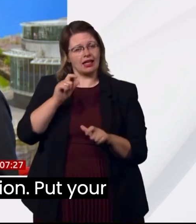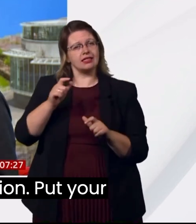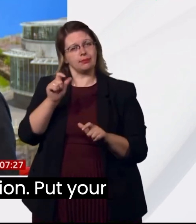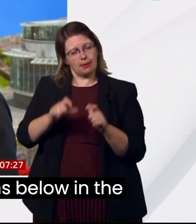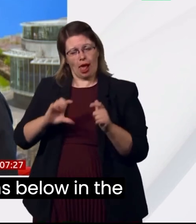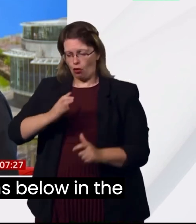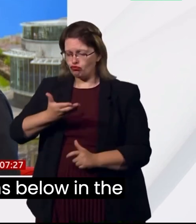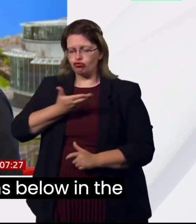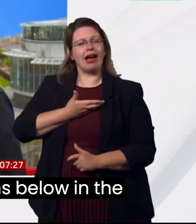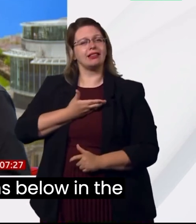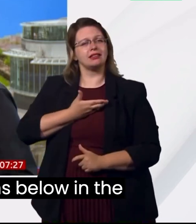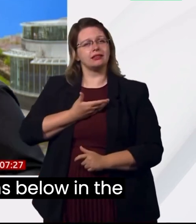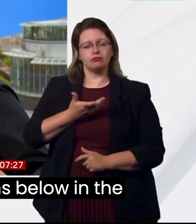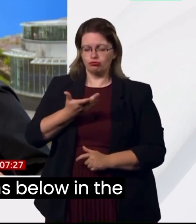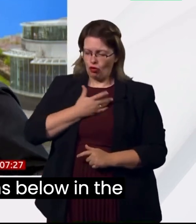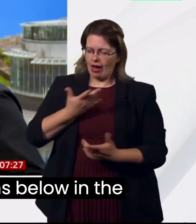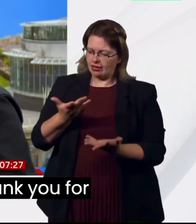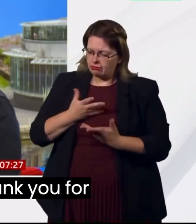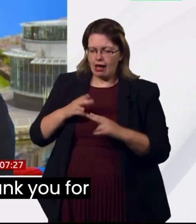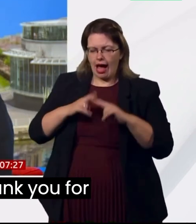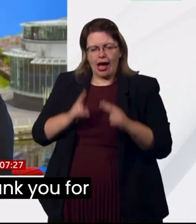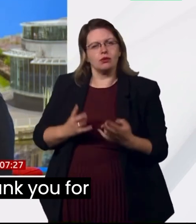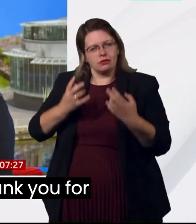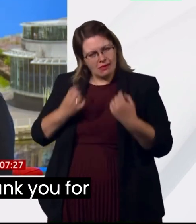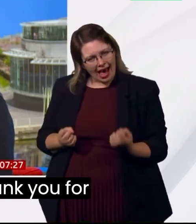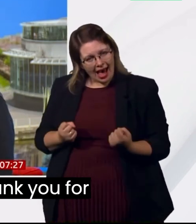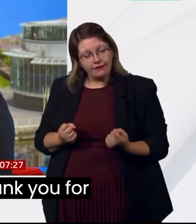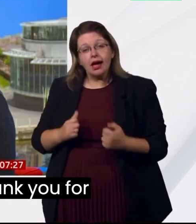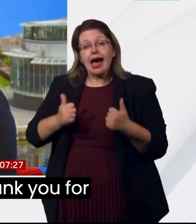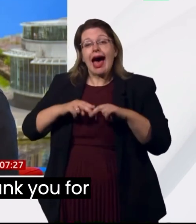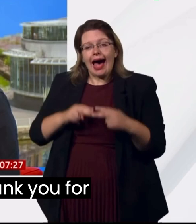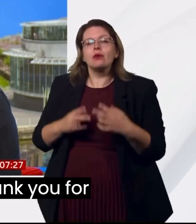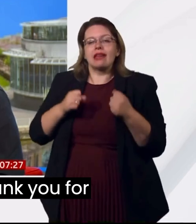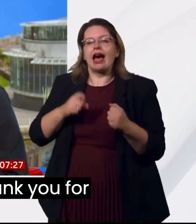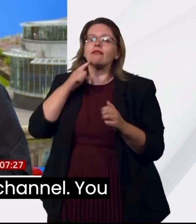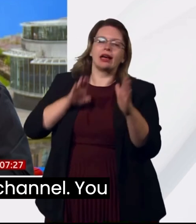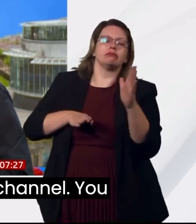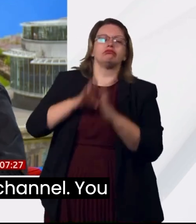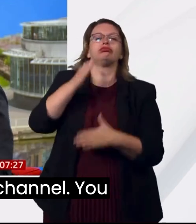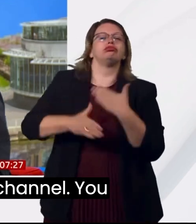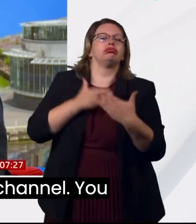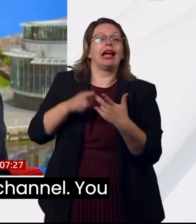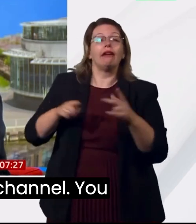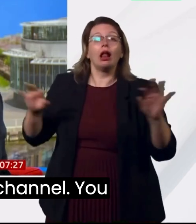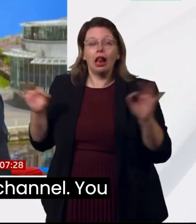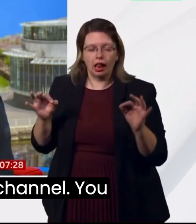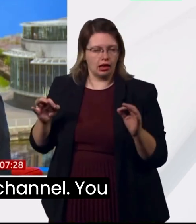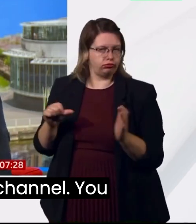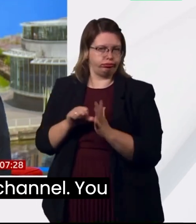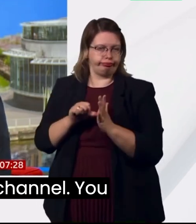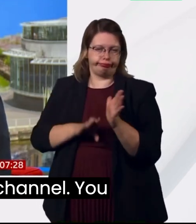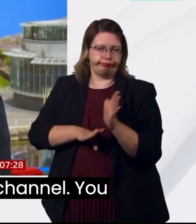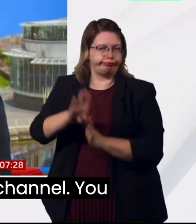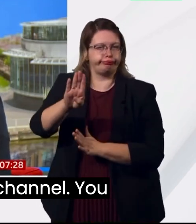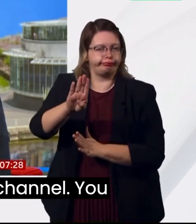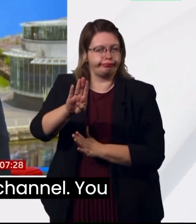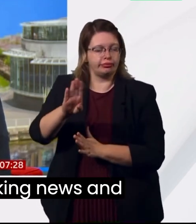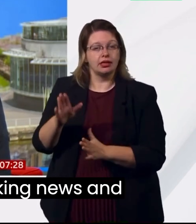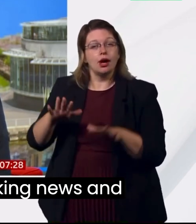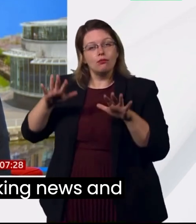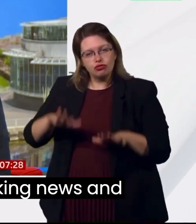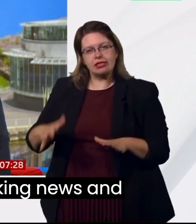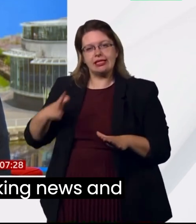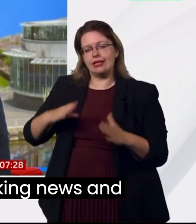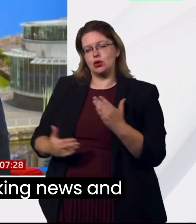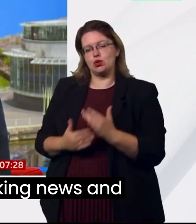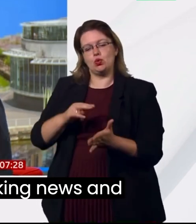Put your comments and suggestions below in the comments section. Thank you for subscribing to this news channel. You will